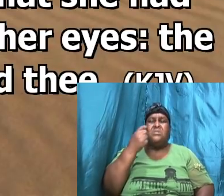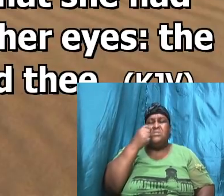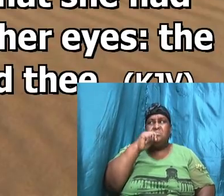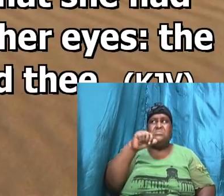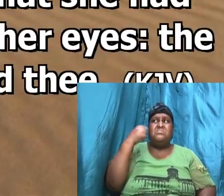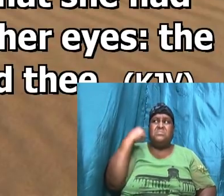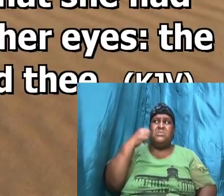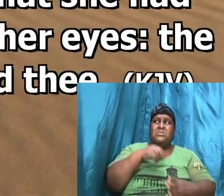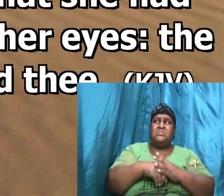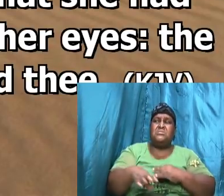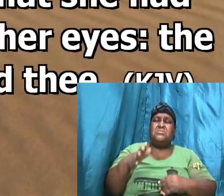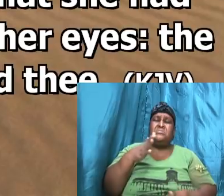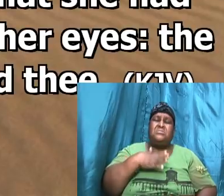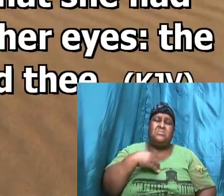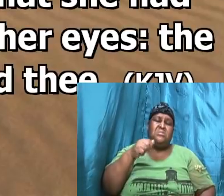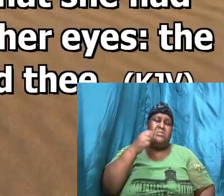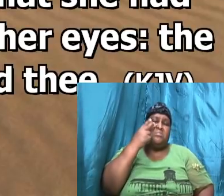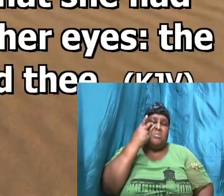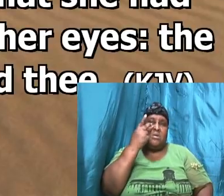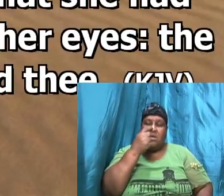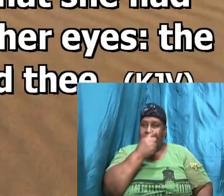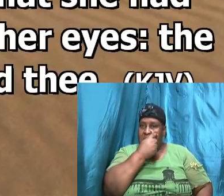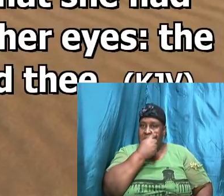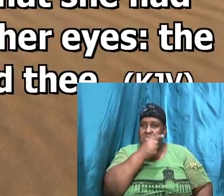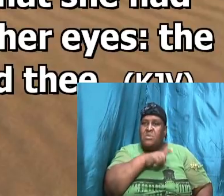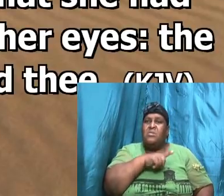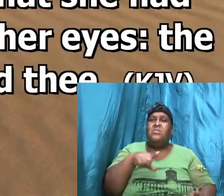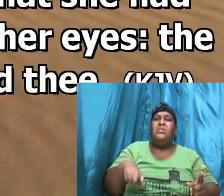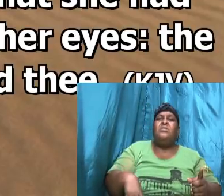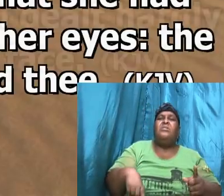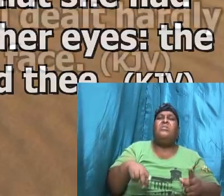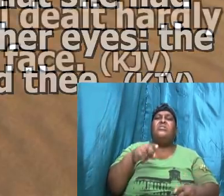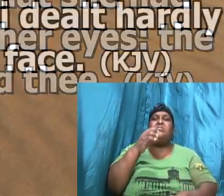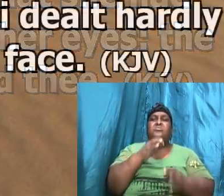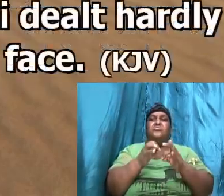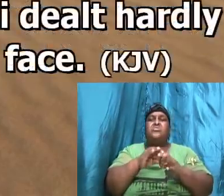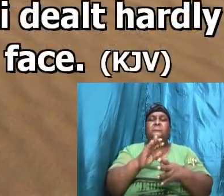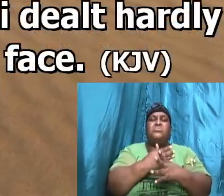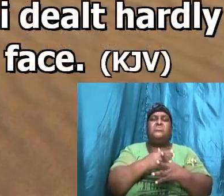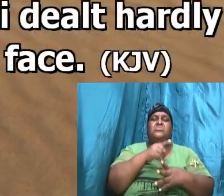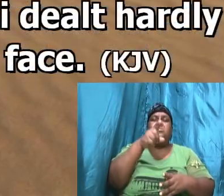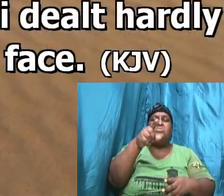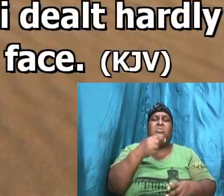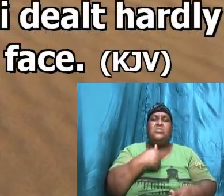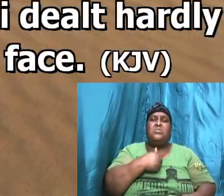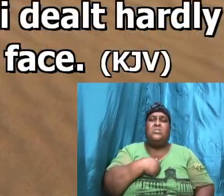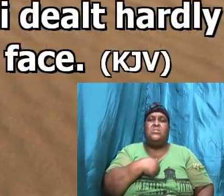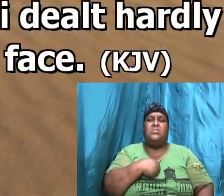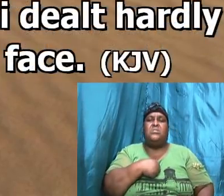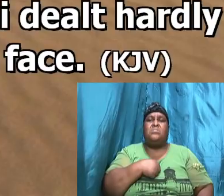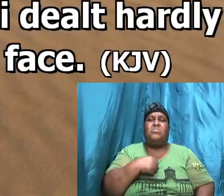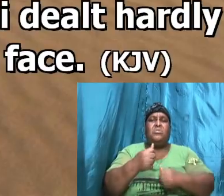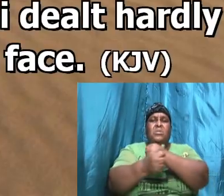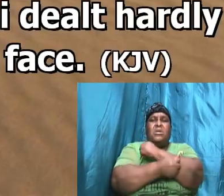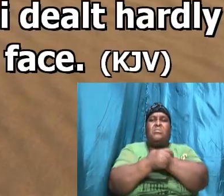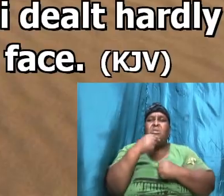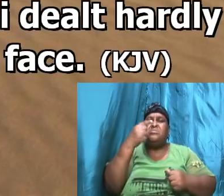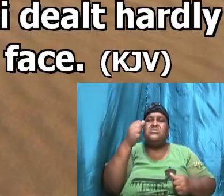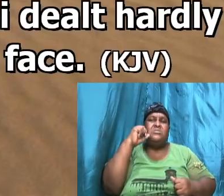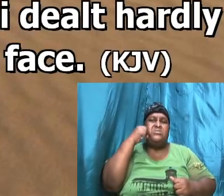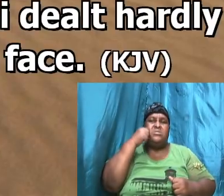Lord judged between me and thee. But Abram said unto Sarai, Behold, thy maid is in thy hand.